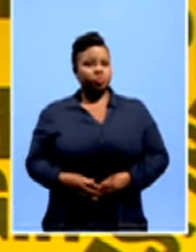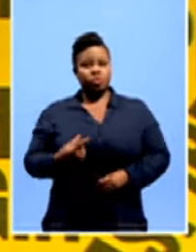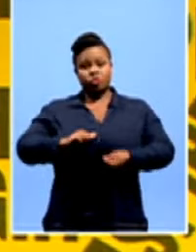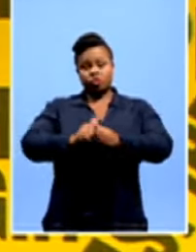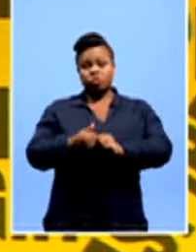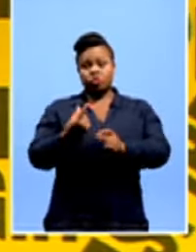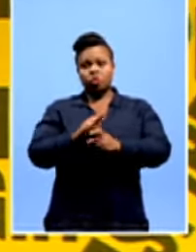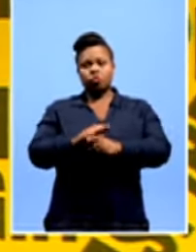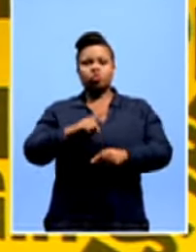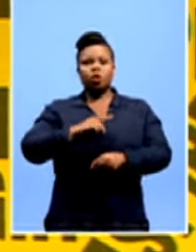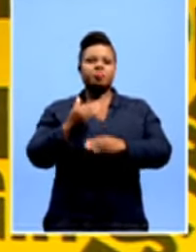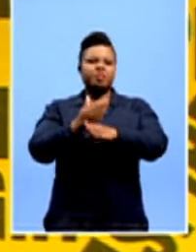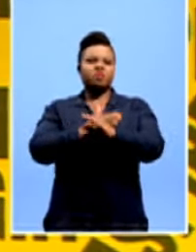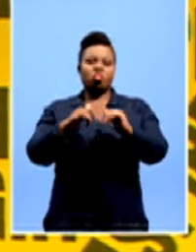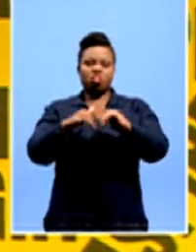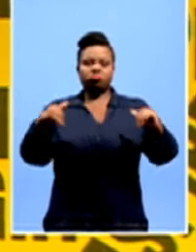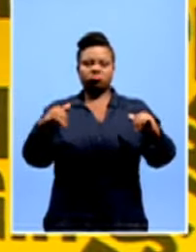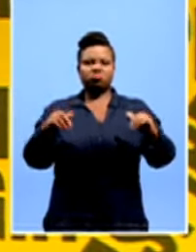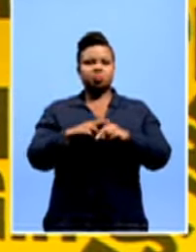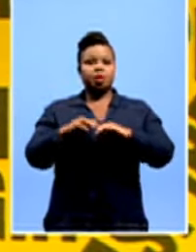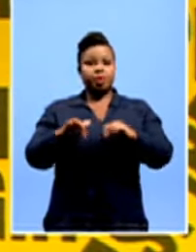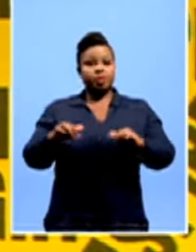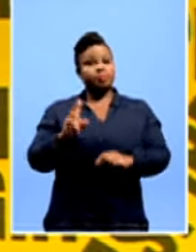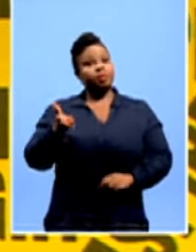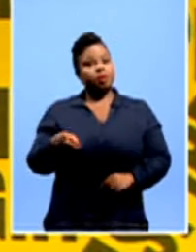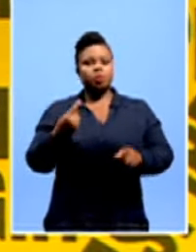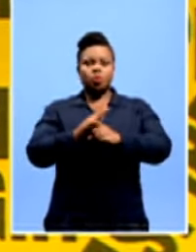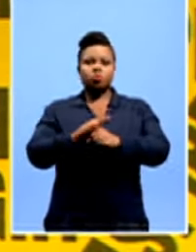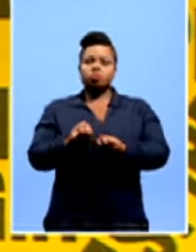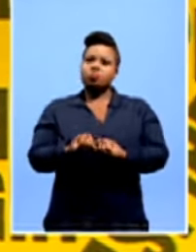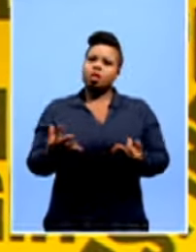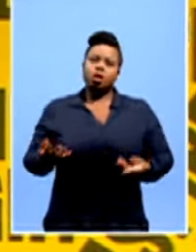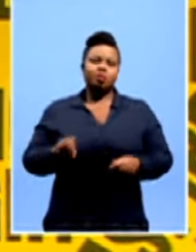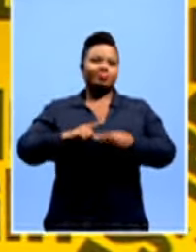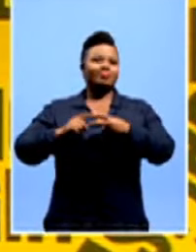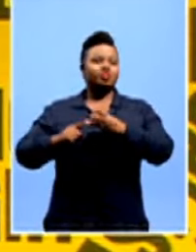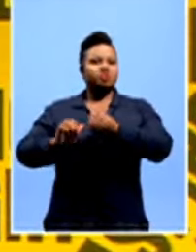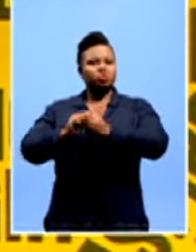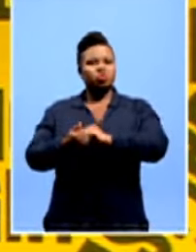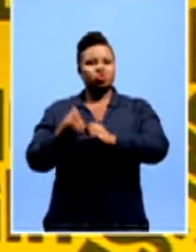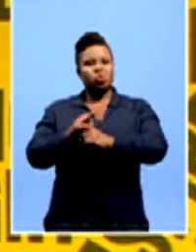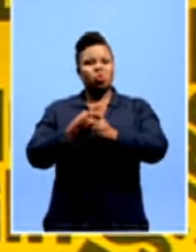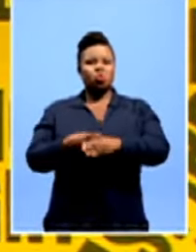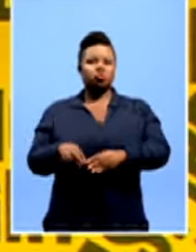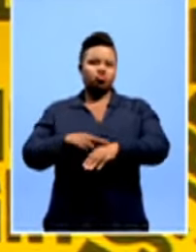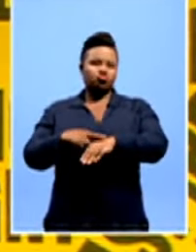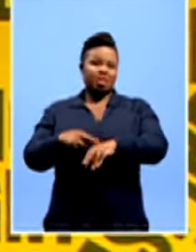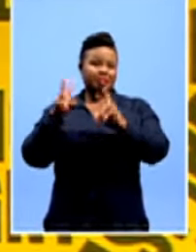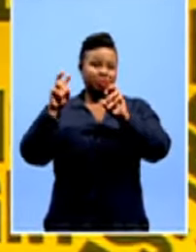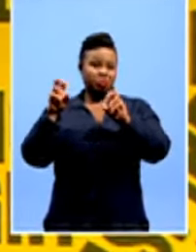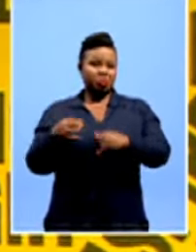to heal a nation divided as a result of apartheid. But as a number of codes continue along old racial lines, is